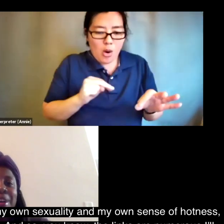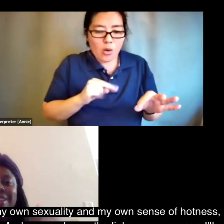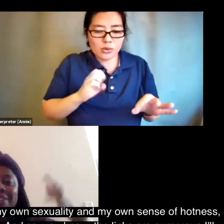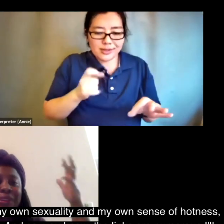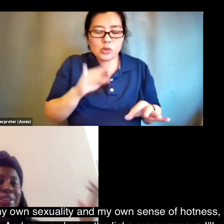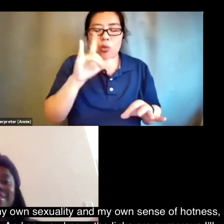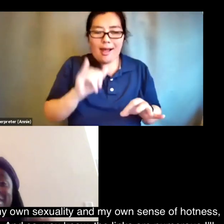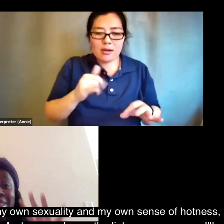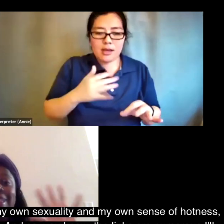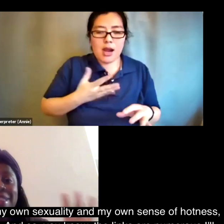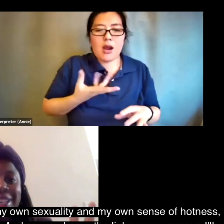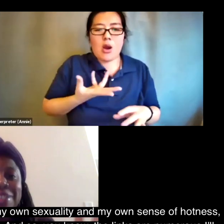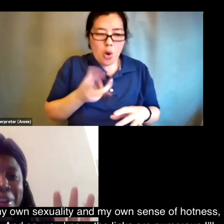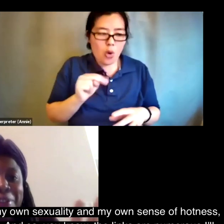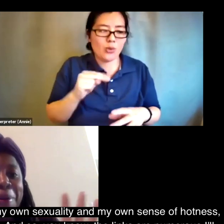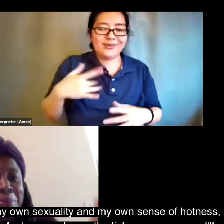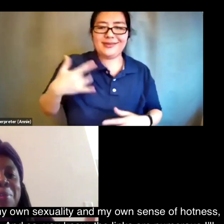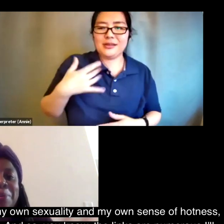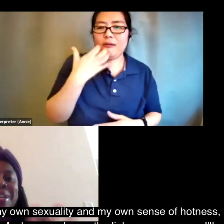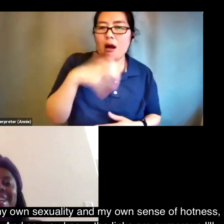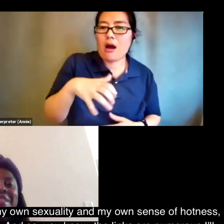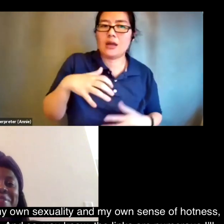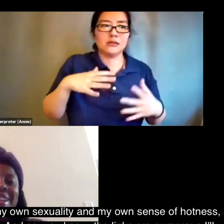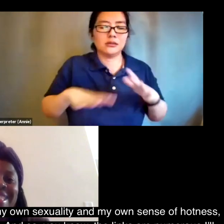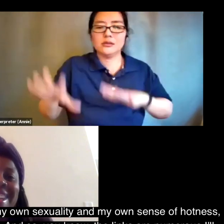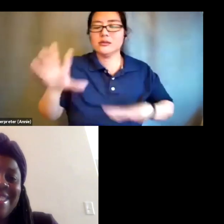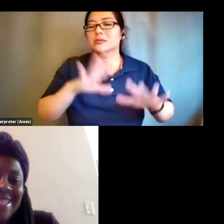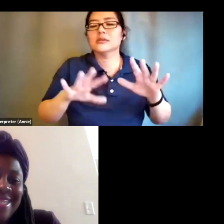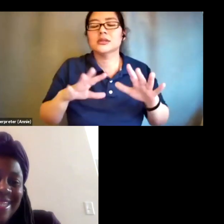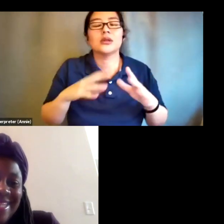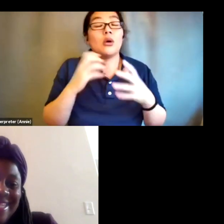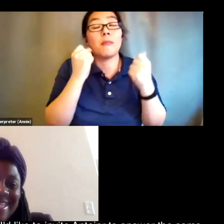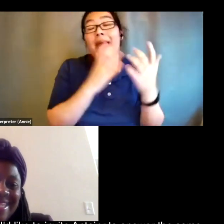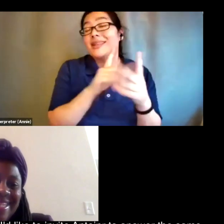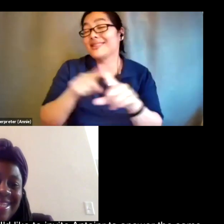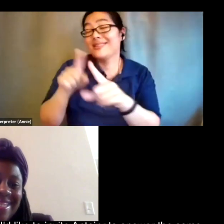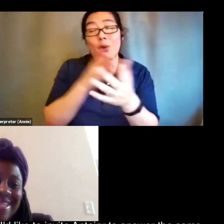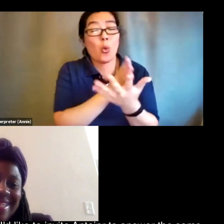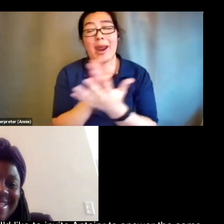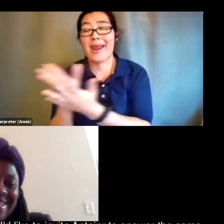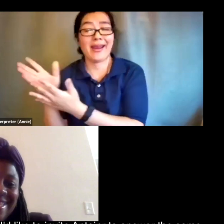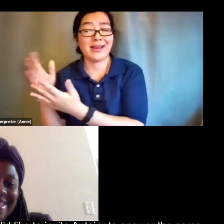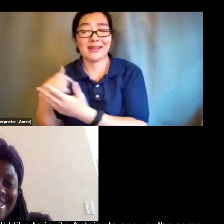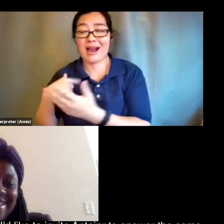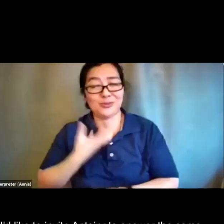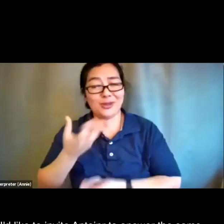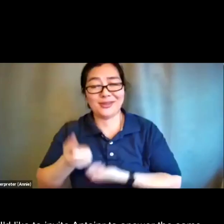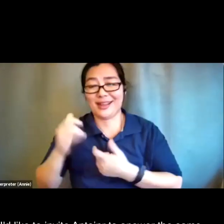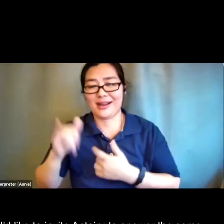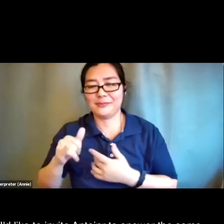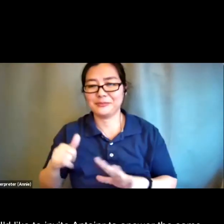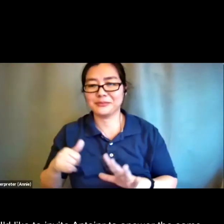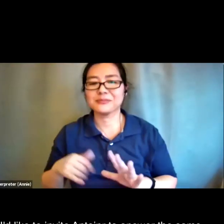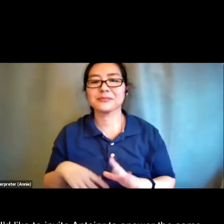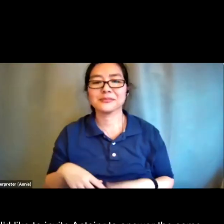so you know the links are numerous i'll leave it at that thank you so much india um i'd like to invite